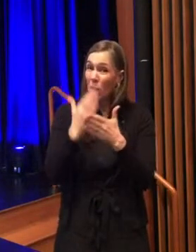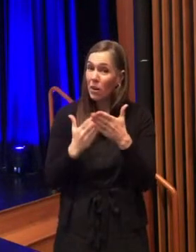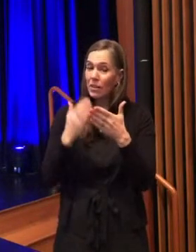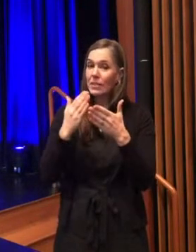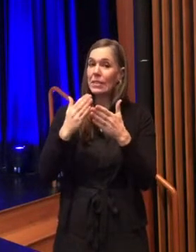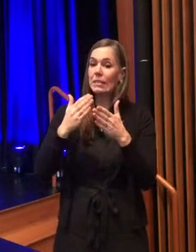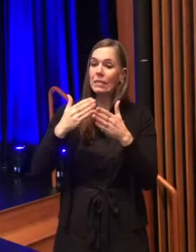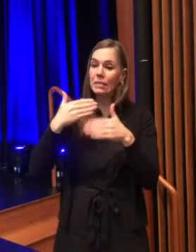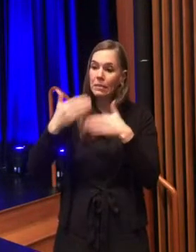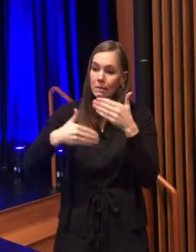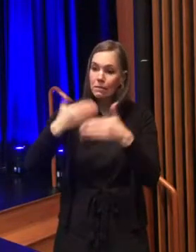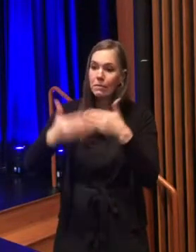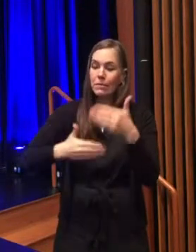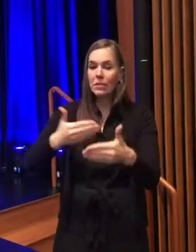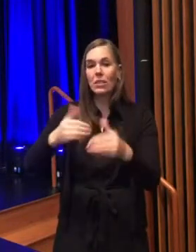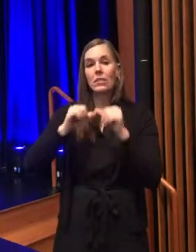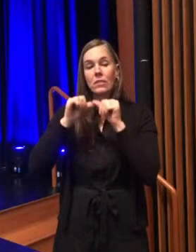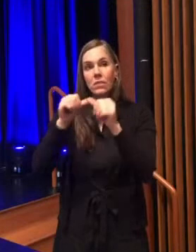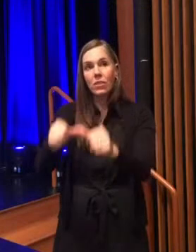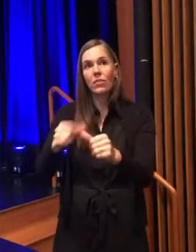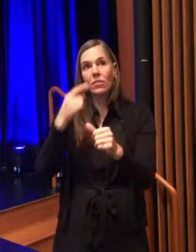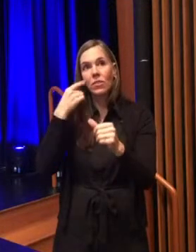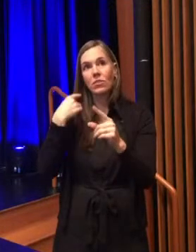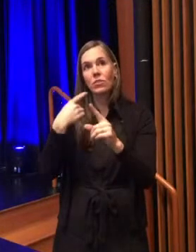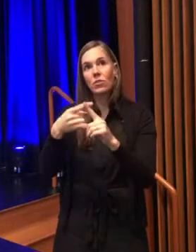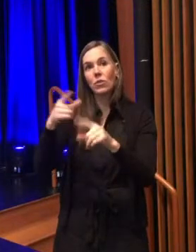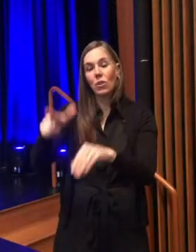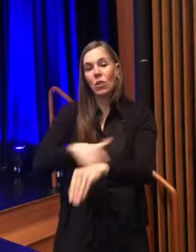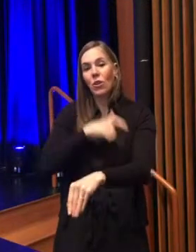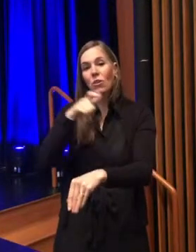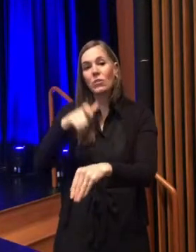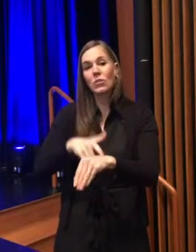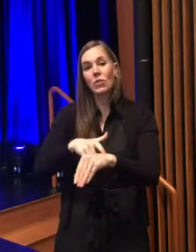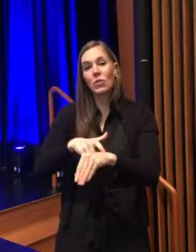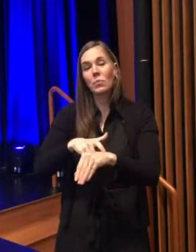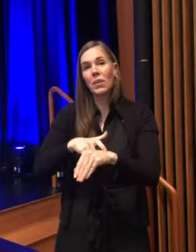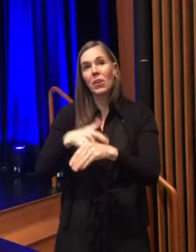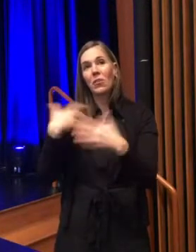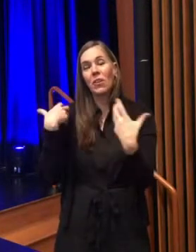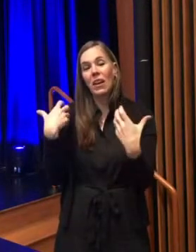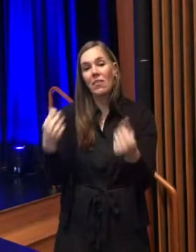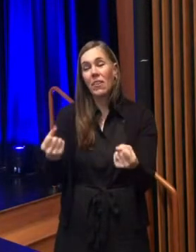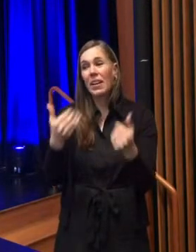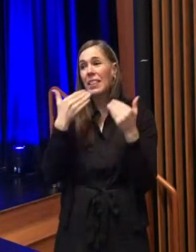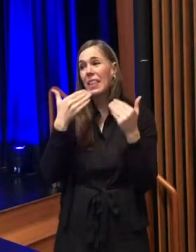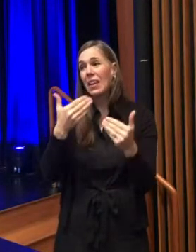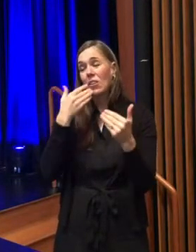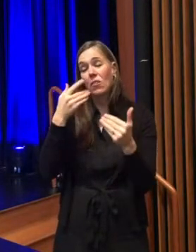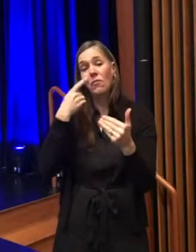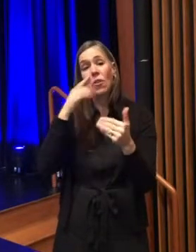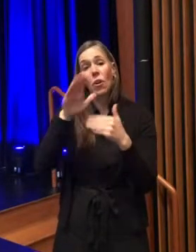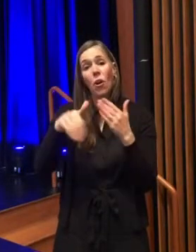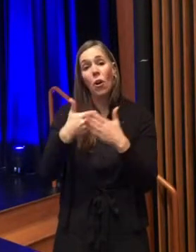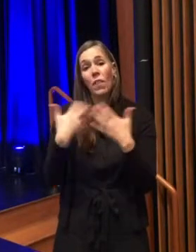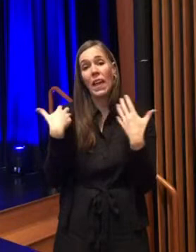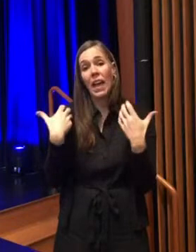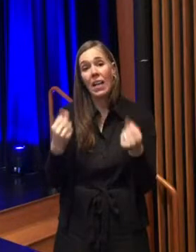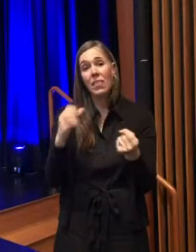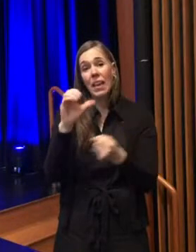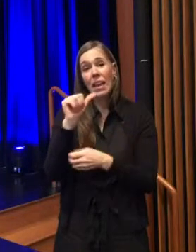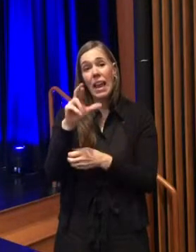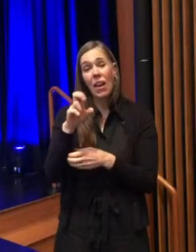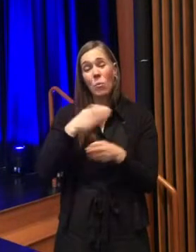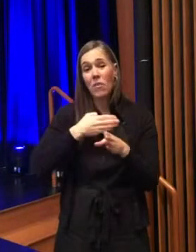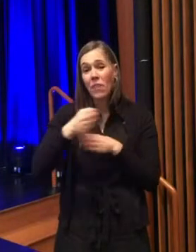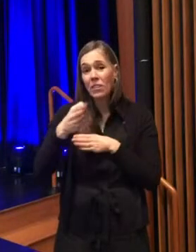this and move into long-term recovery i want to thank all of the first responders and health care professionals for